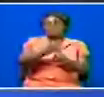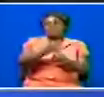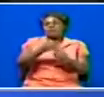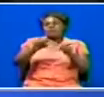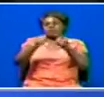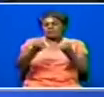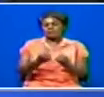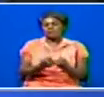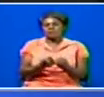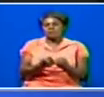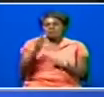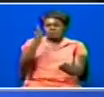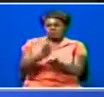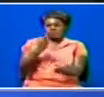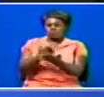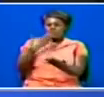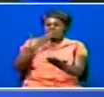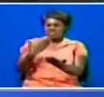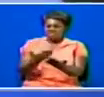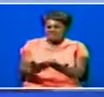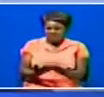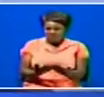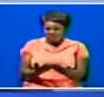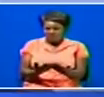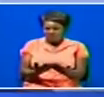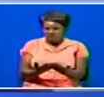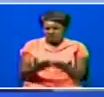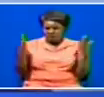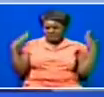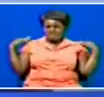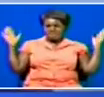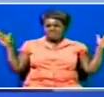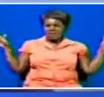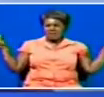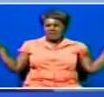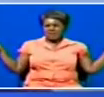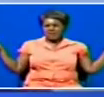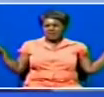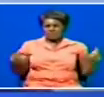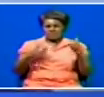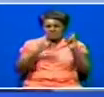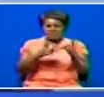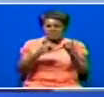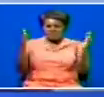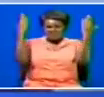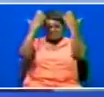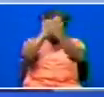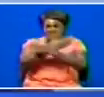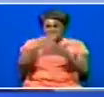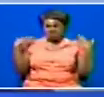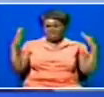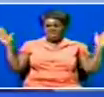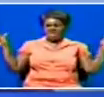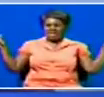society. Yvonne. Indeed. Thank you, George Maringa. That is at the Malaika Awards. It is indeed a night with the angels.